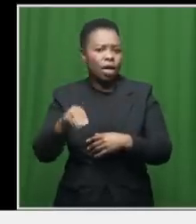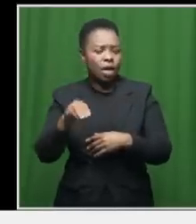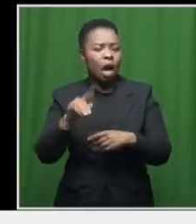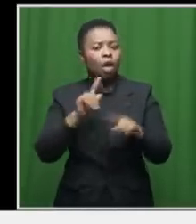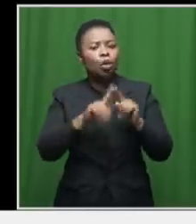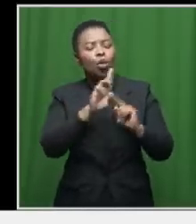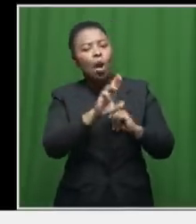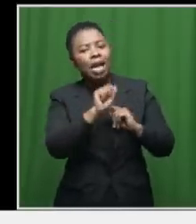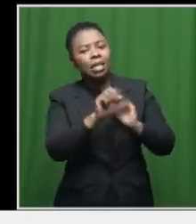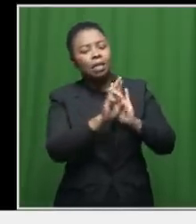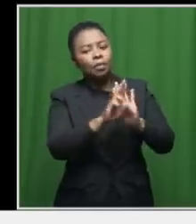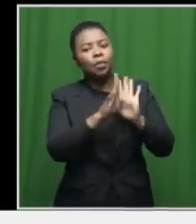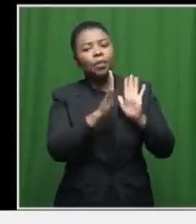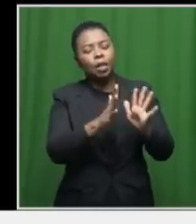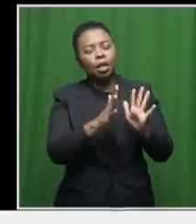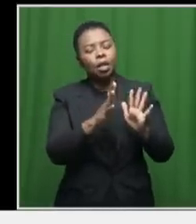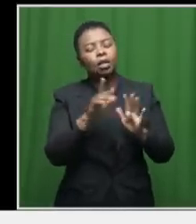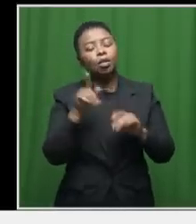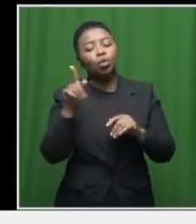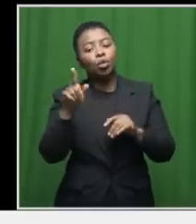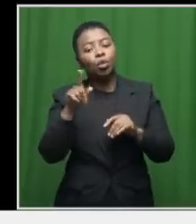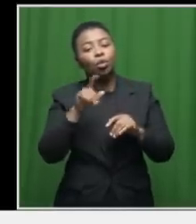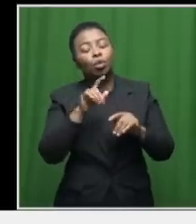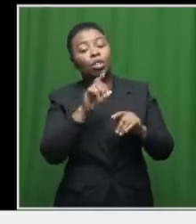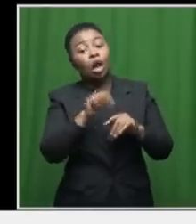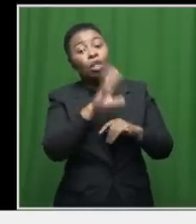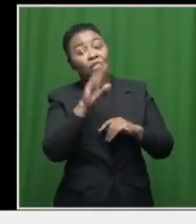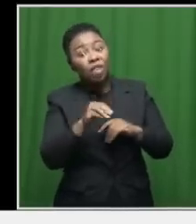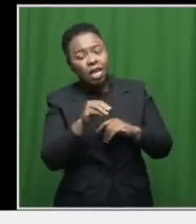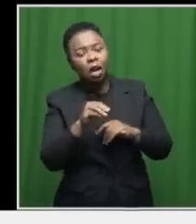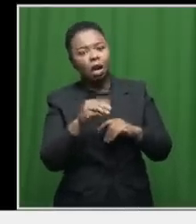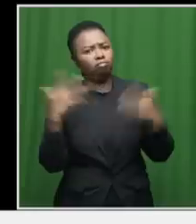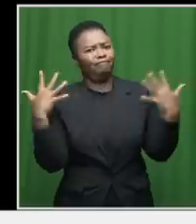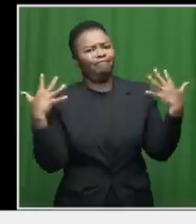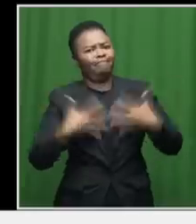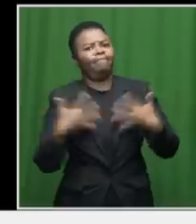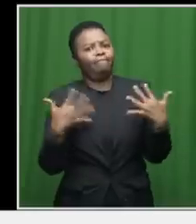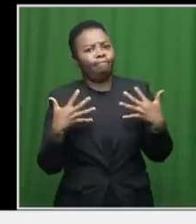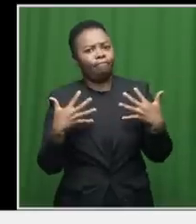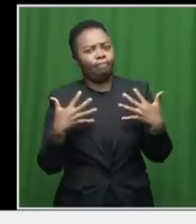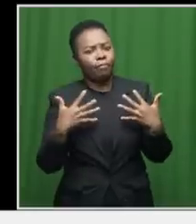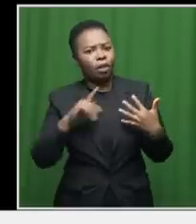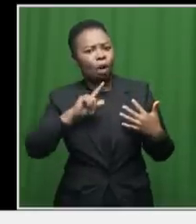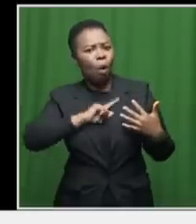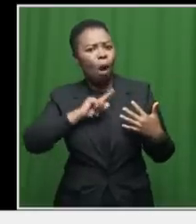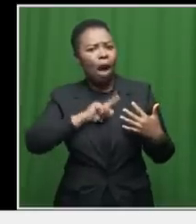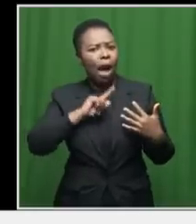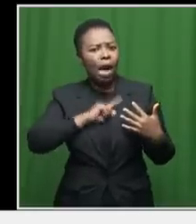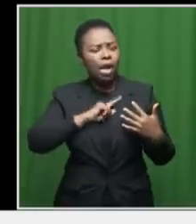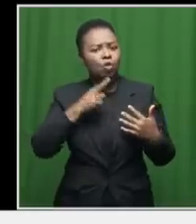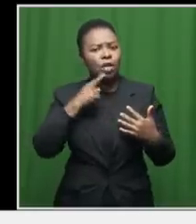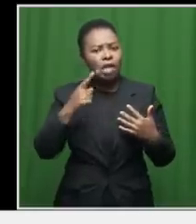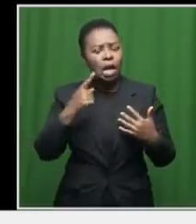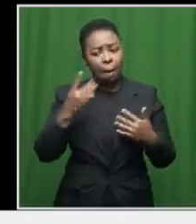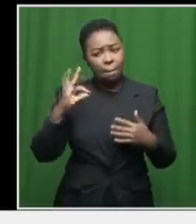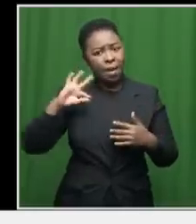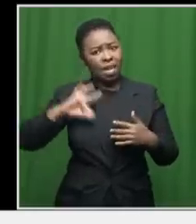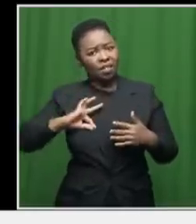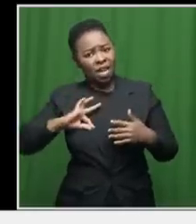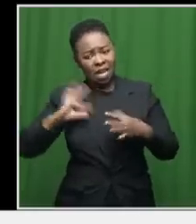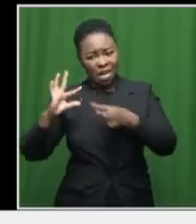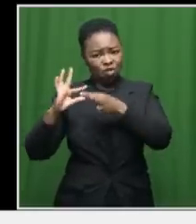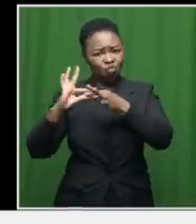.S. to South Africa puzzling and at odds with the mutually beneficial and cordial